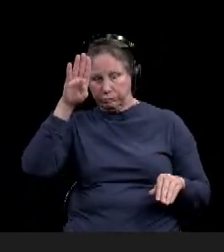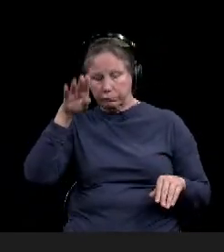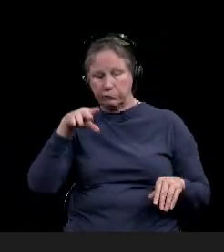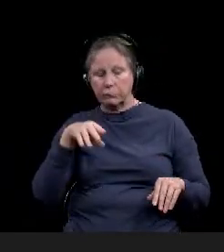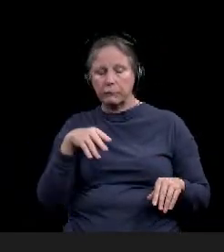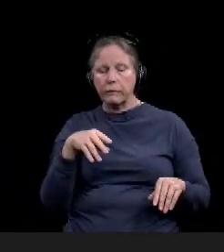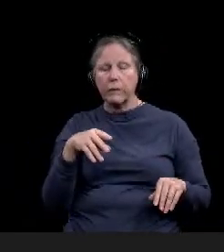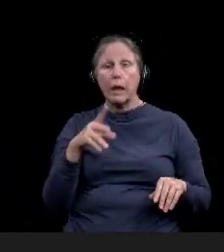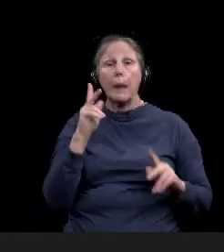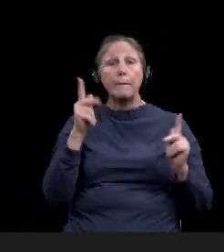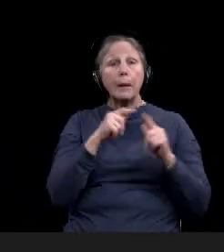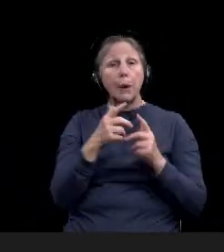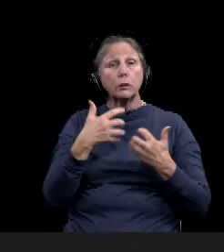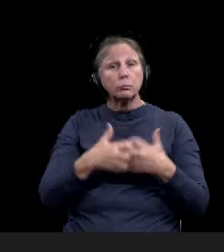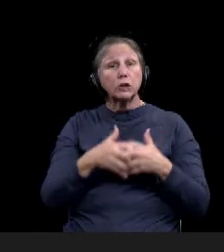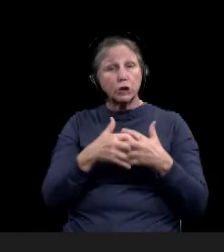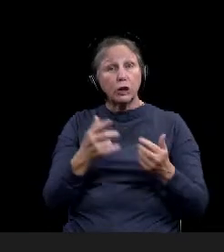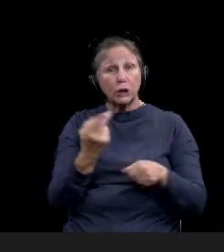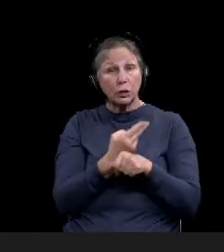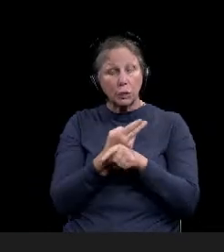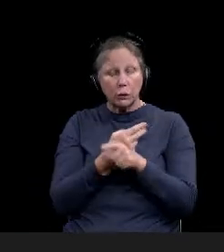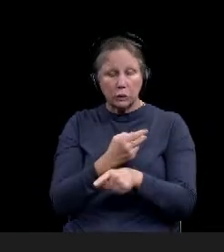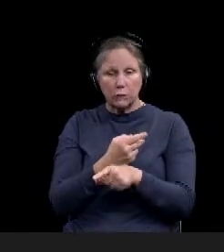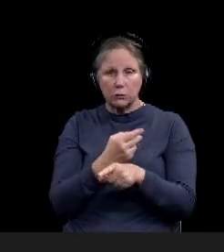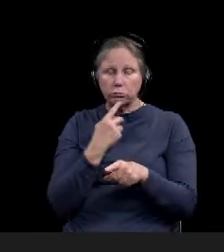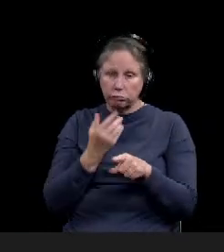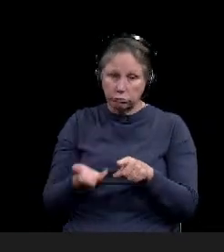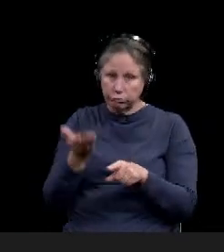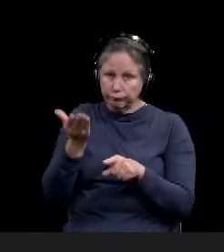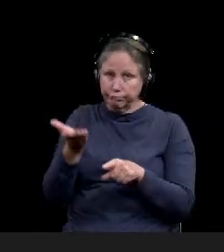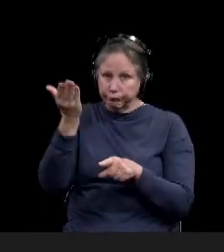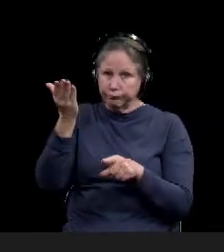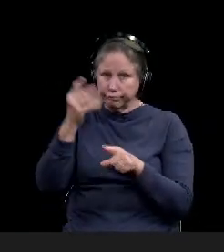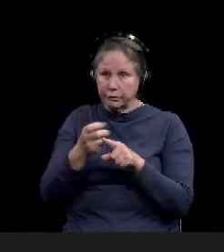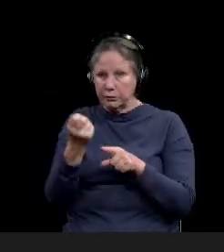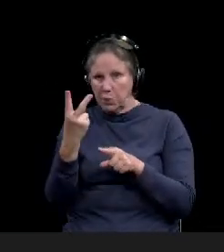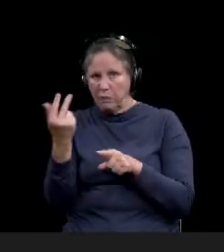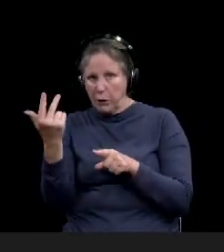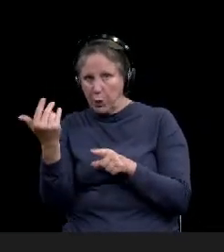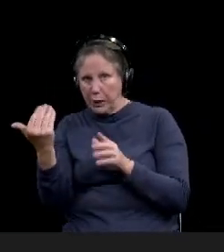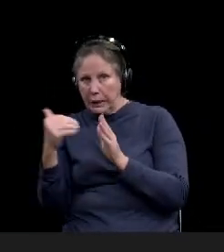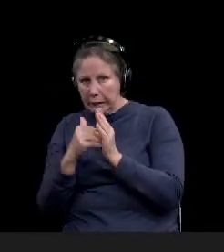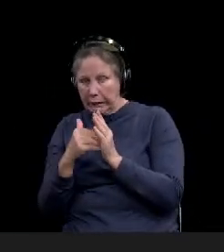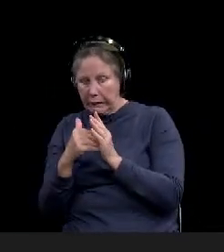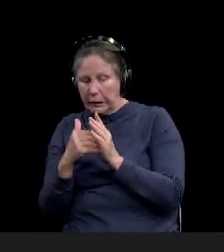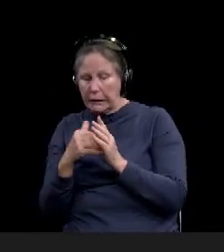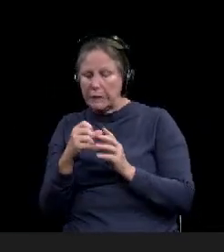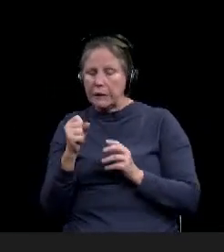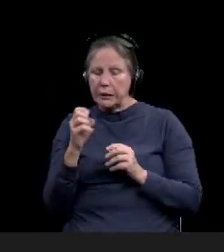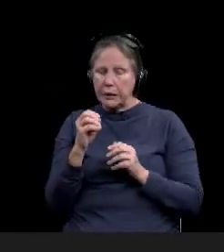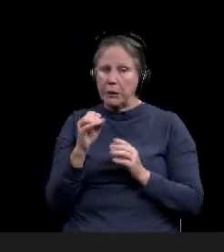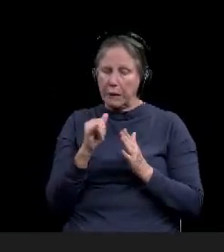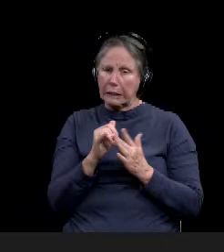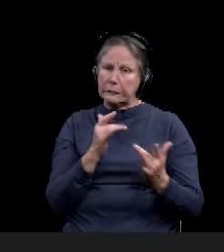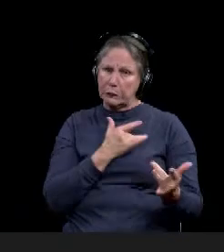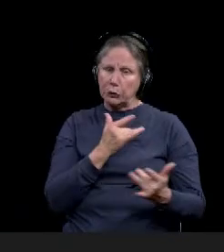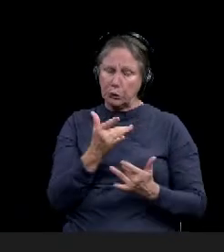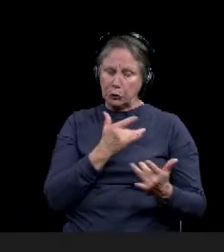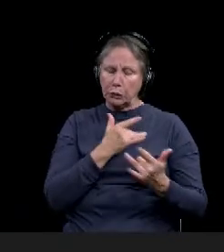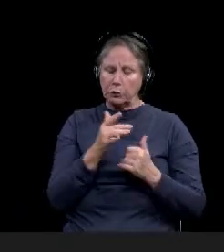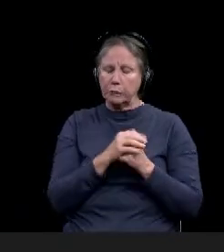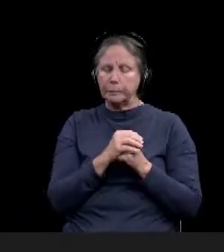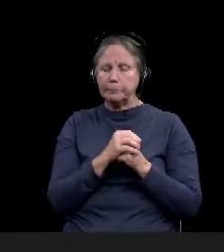and our patients on ventilators, um, are up in the, uh, 12, 13 range again. So that is concerning, uh,